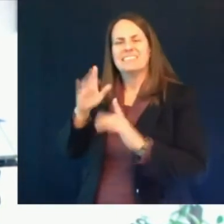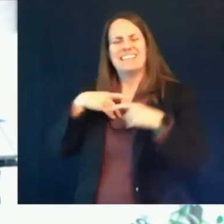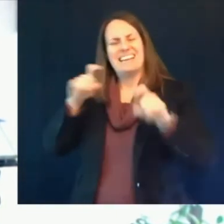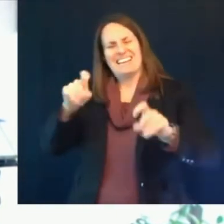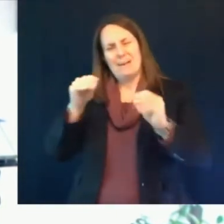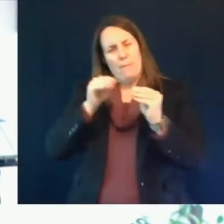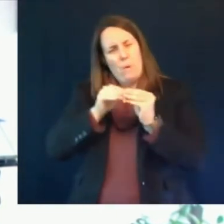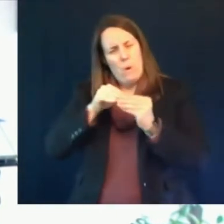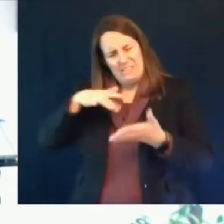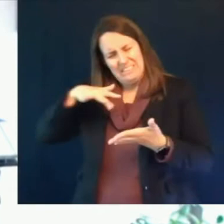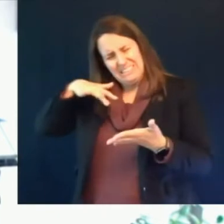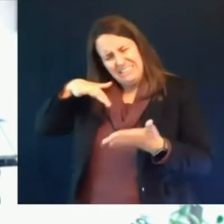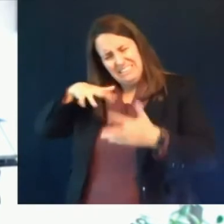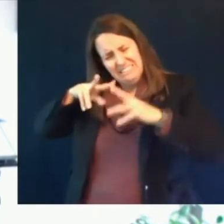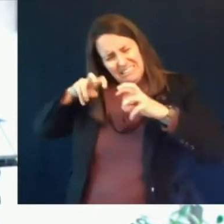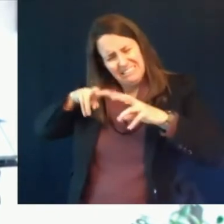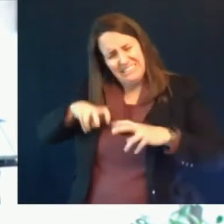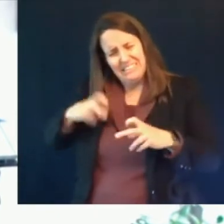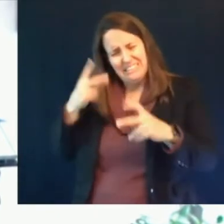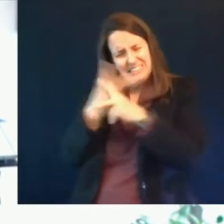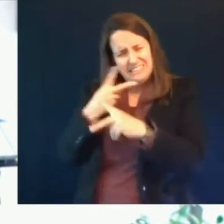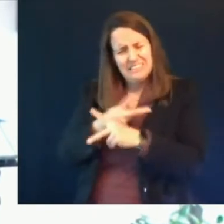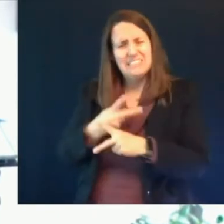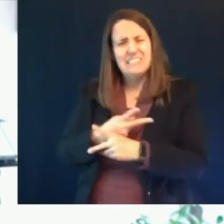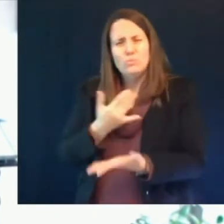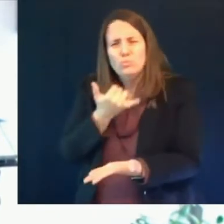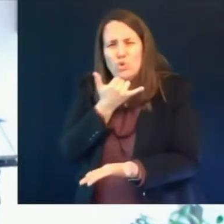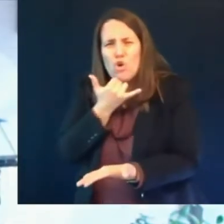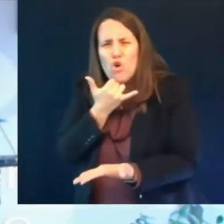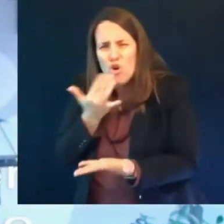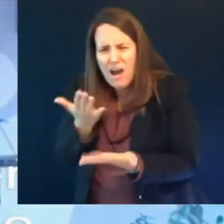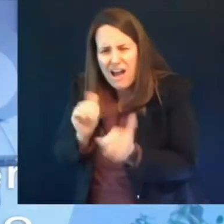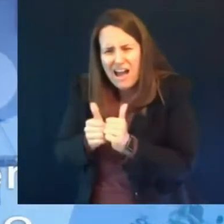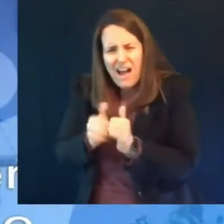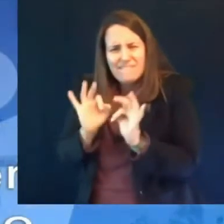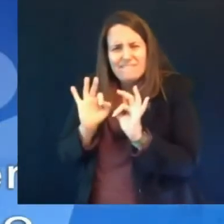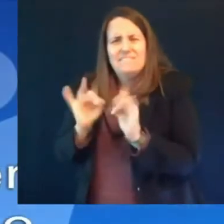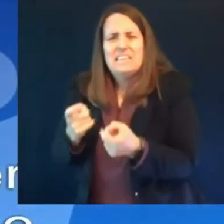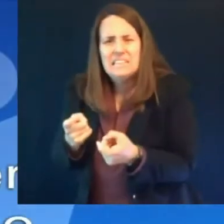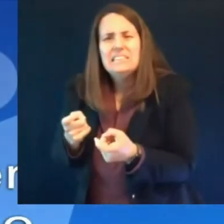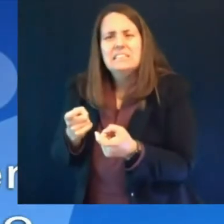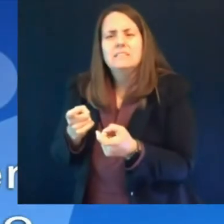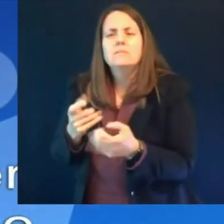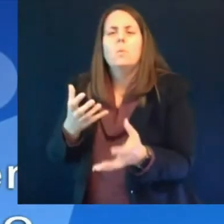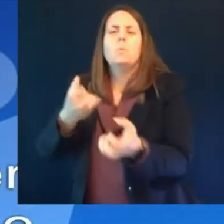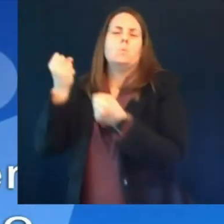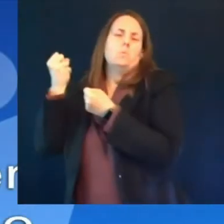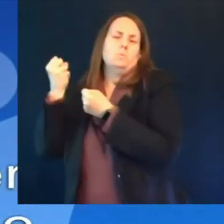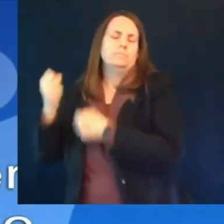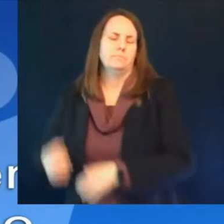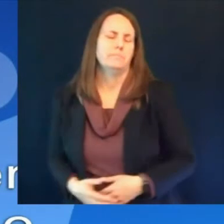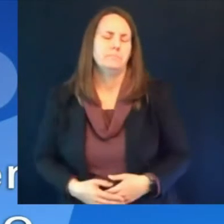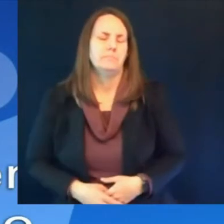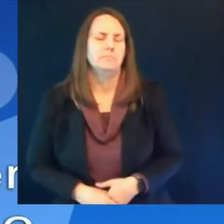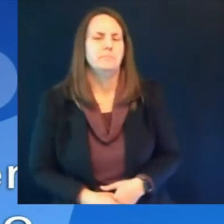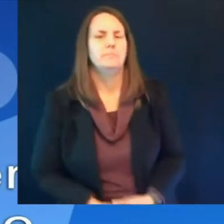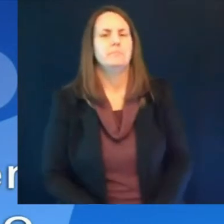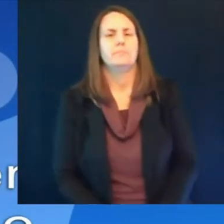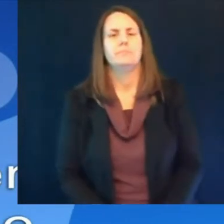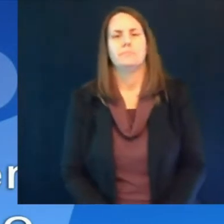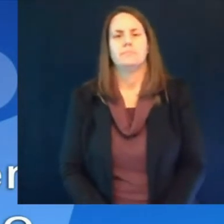in the very rare instances when they occur thank you stephanie now to kent wainscott from